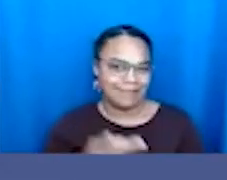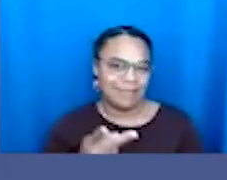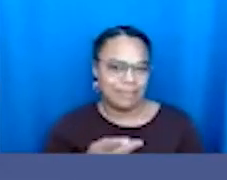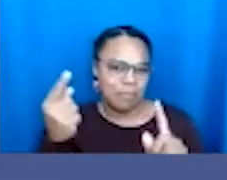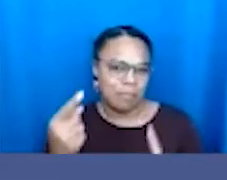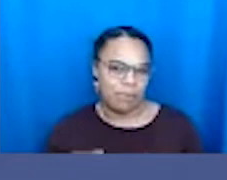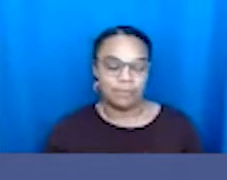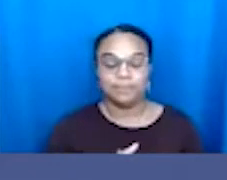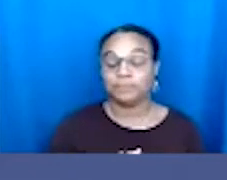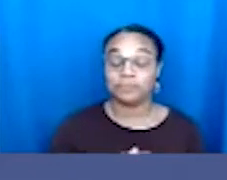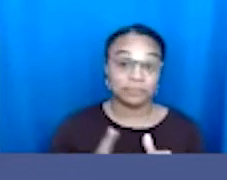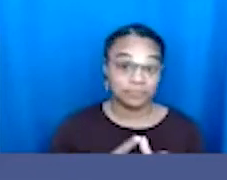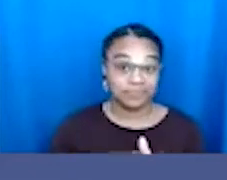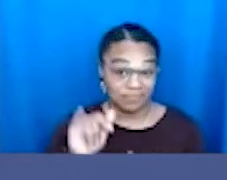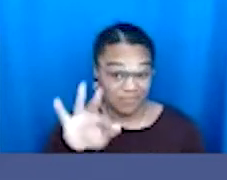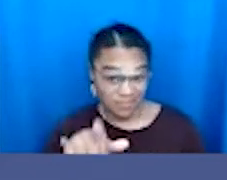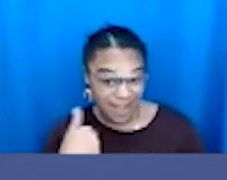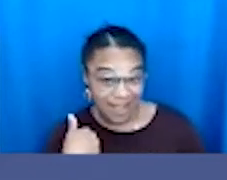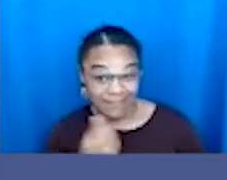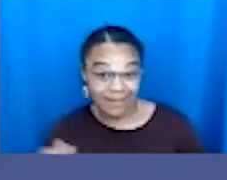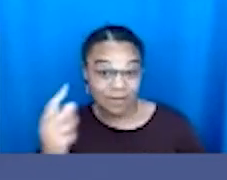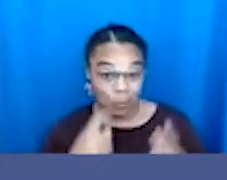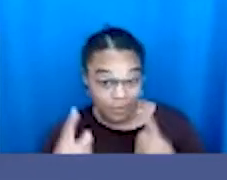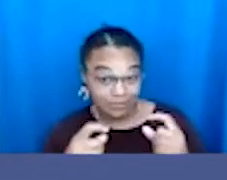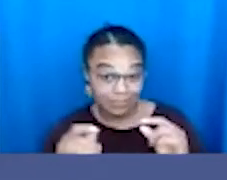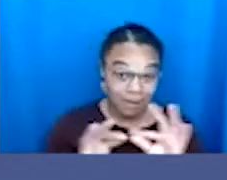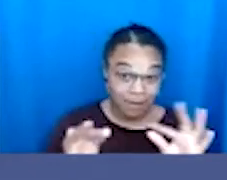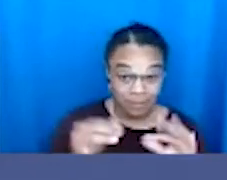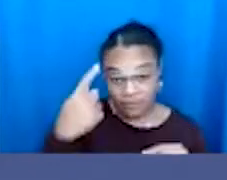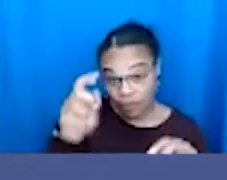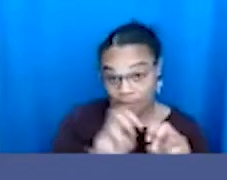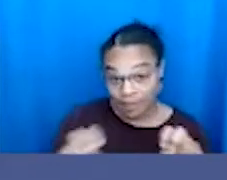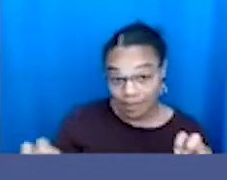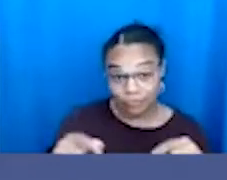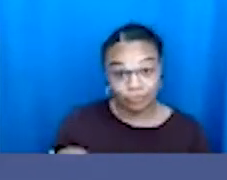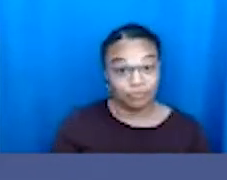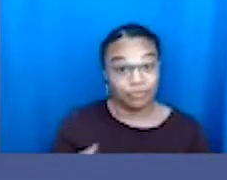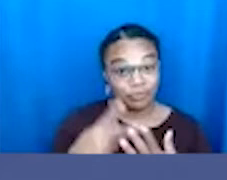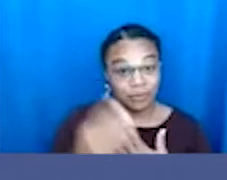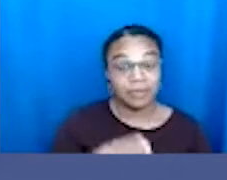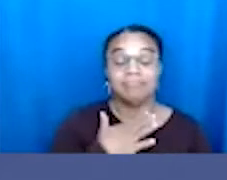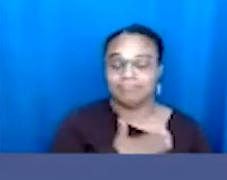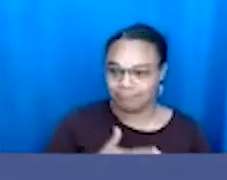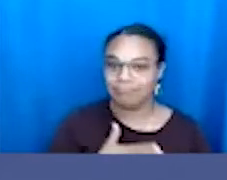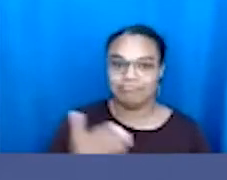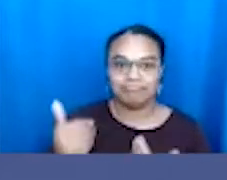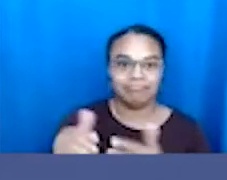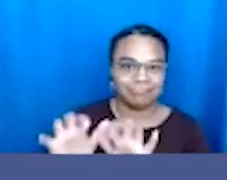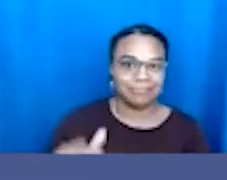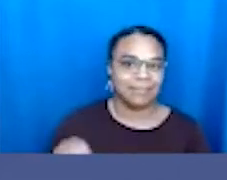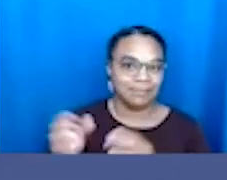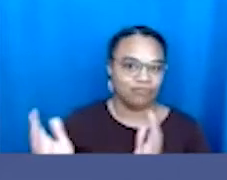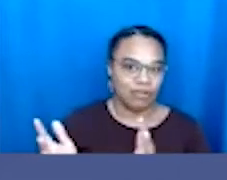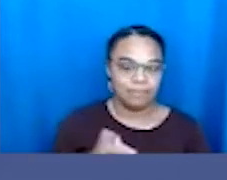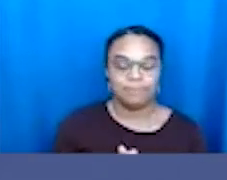The first thing is if you have any questions or comments for our panelists throughout the program, please feel free to submit them via the chat.